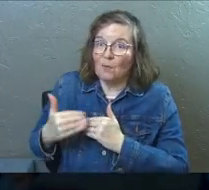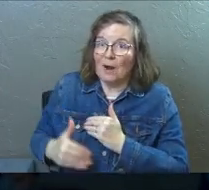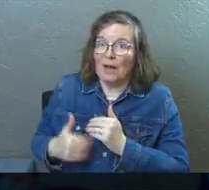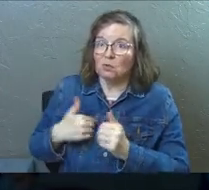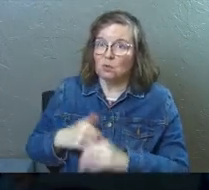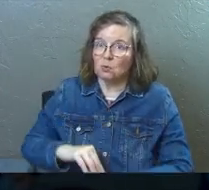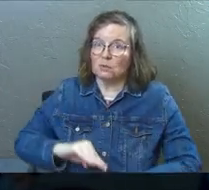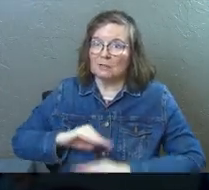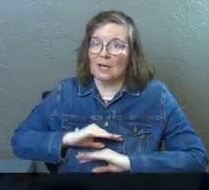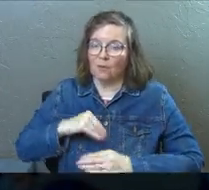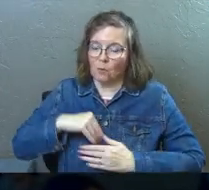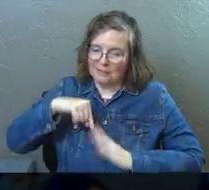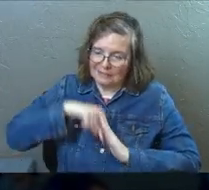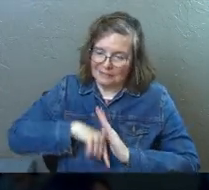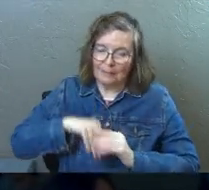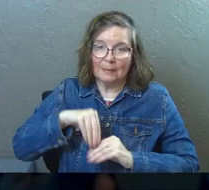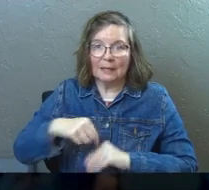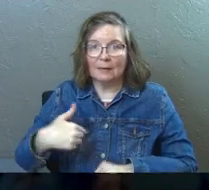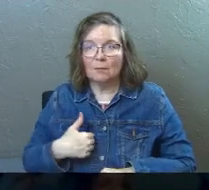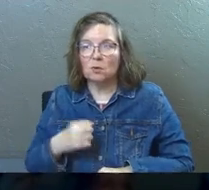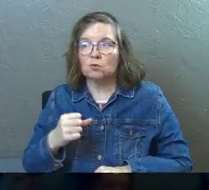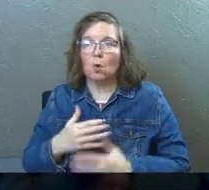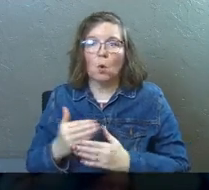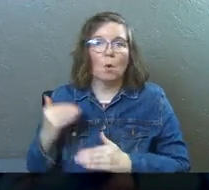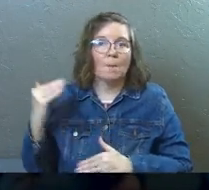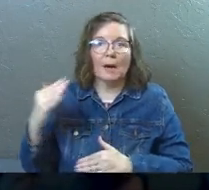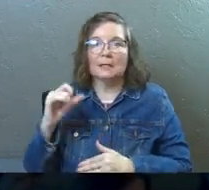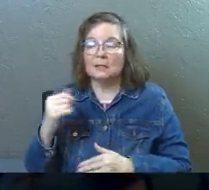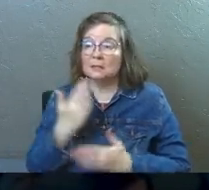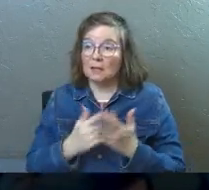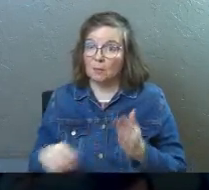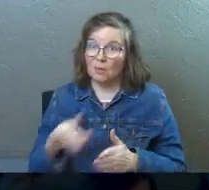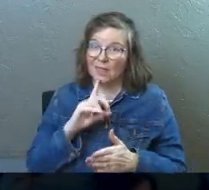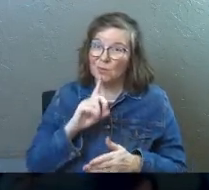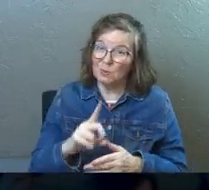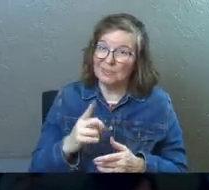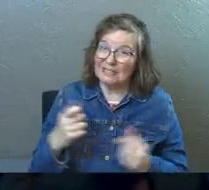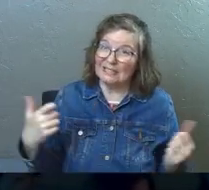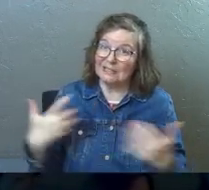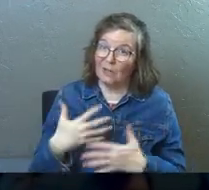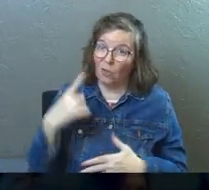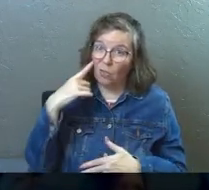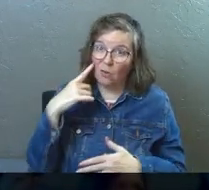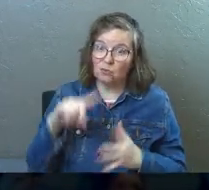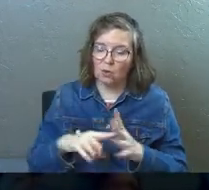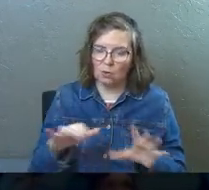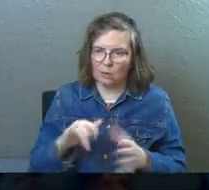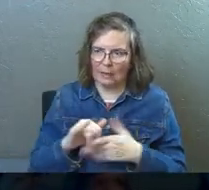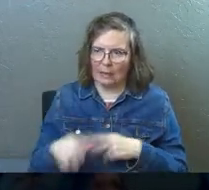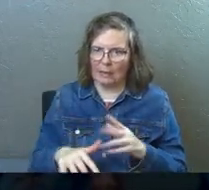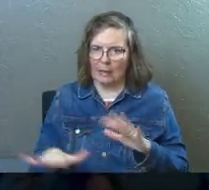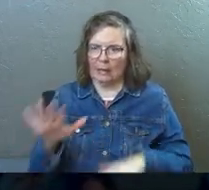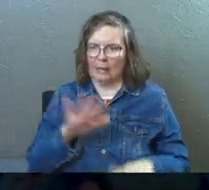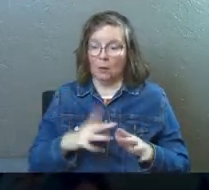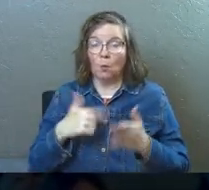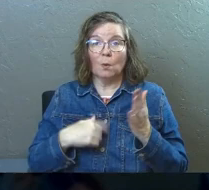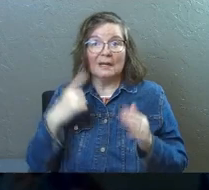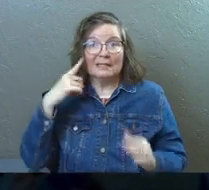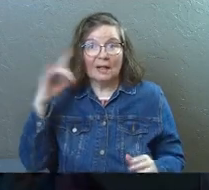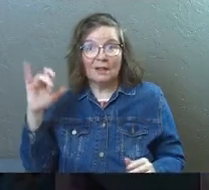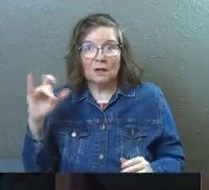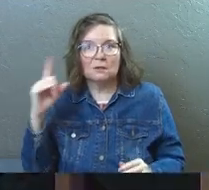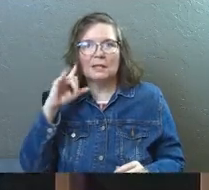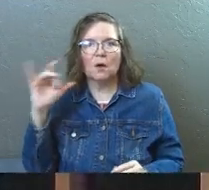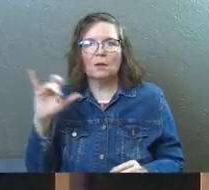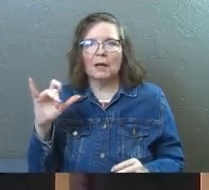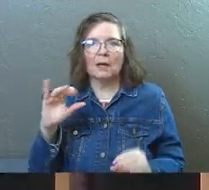to satisfy what's deep in me so much. And just some of you, that's a really scary thought to start doing that kind of thing. Because what it sounds